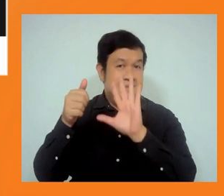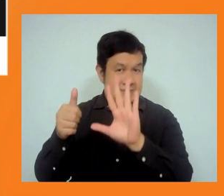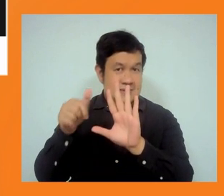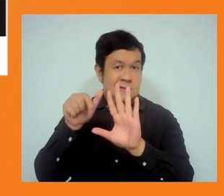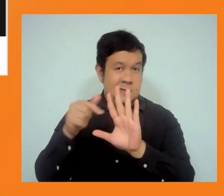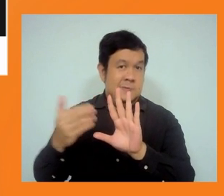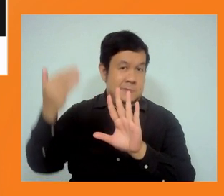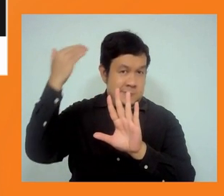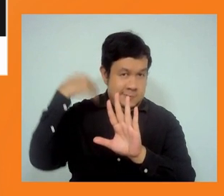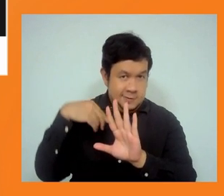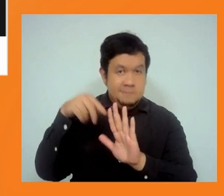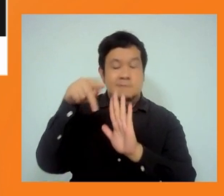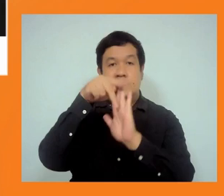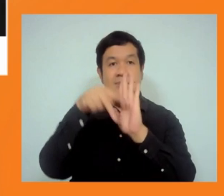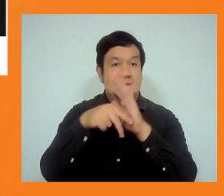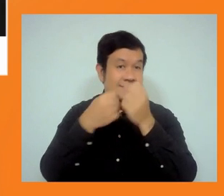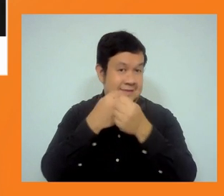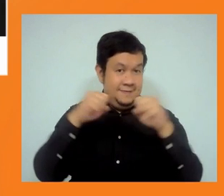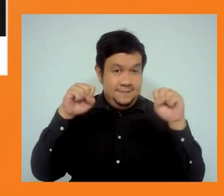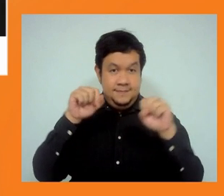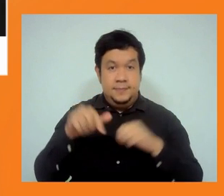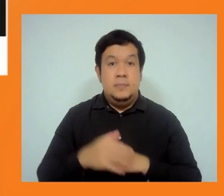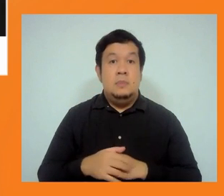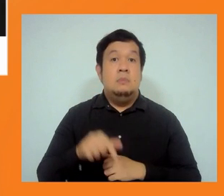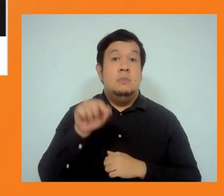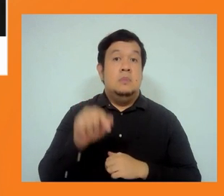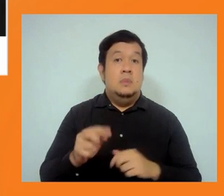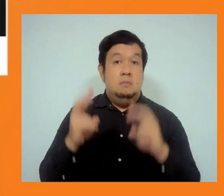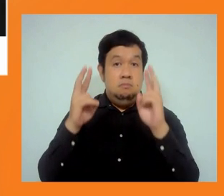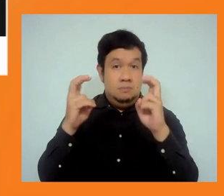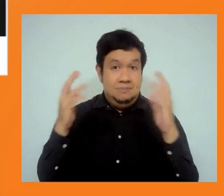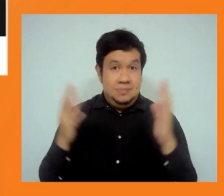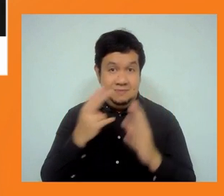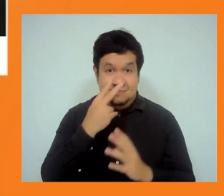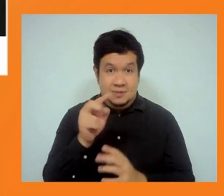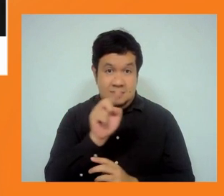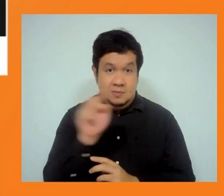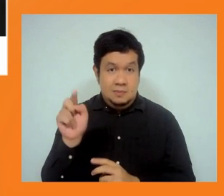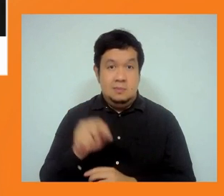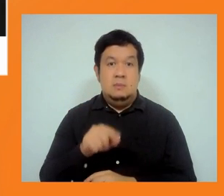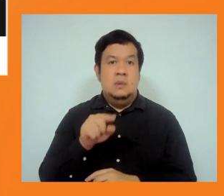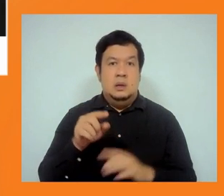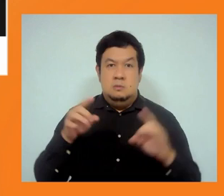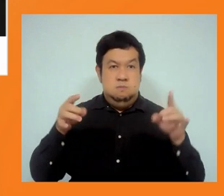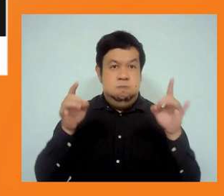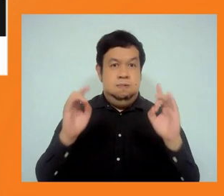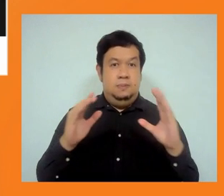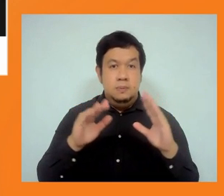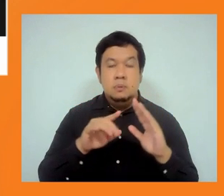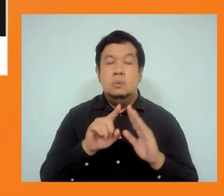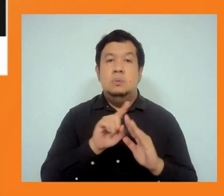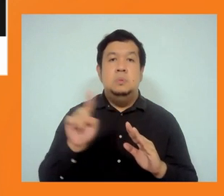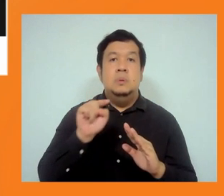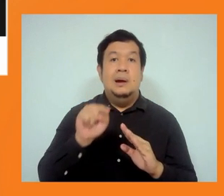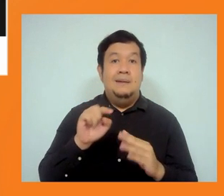Yes, the slogan, don't no harm to the environment and the working people and their communities. These are